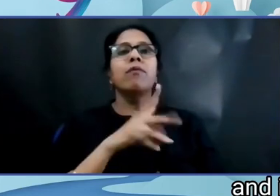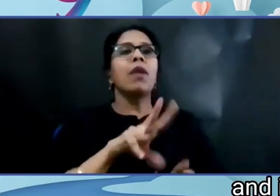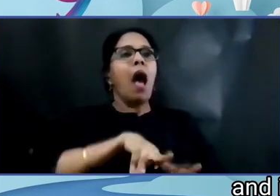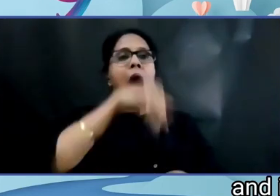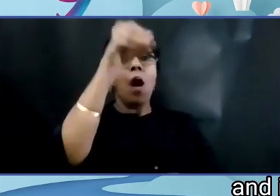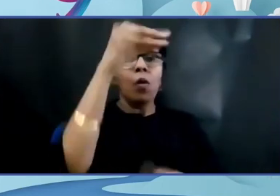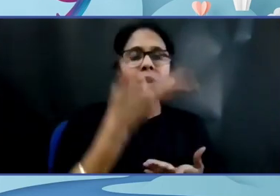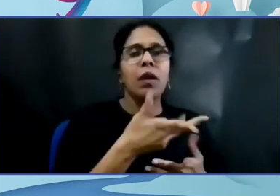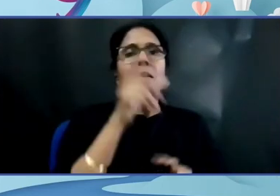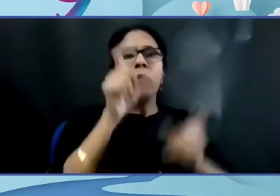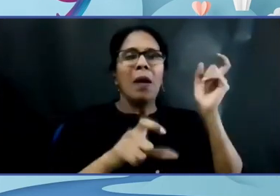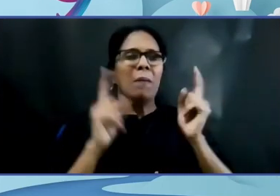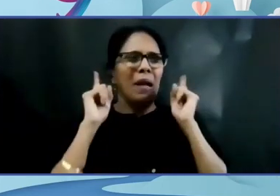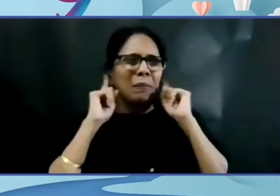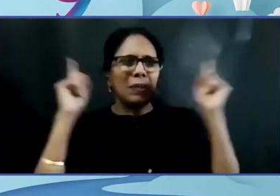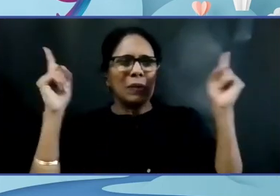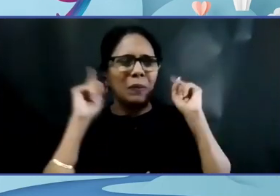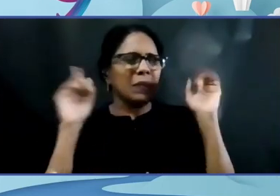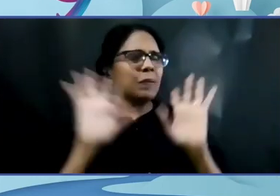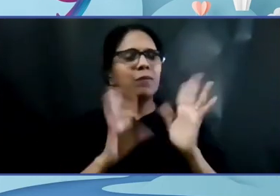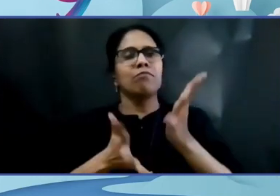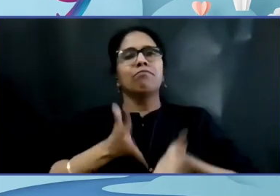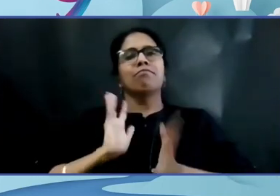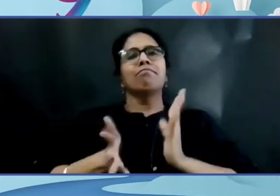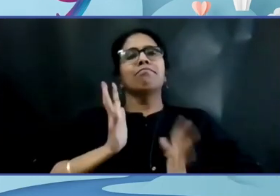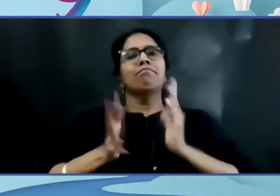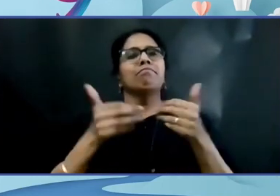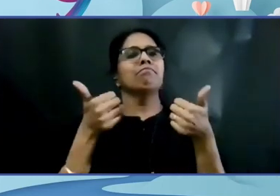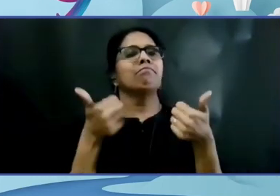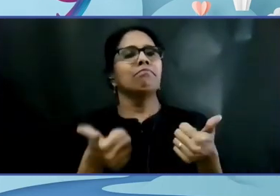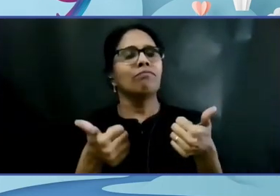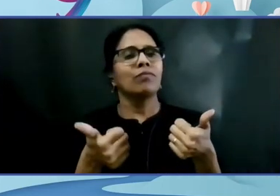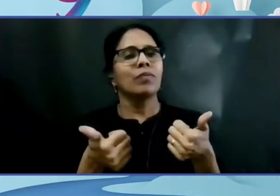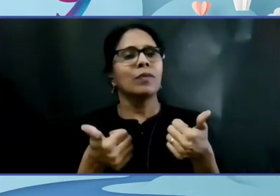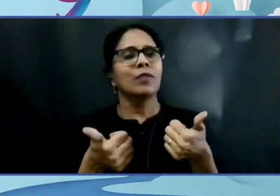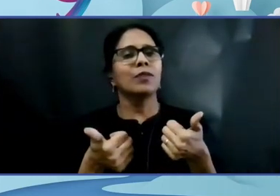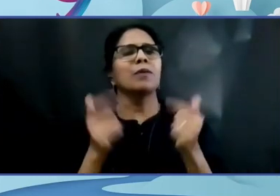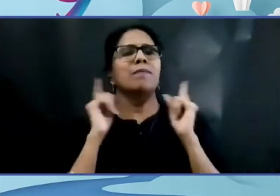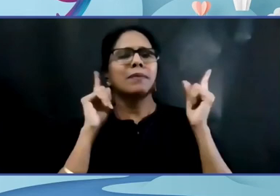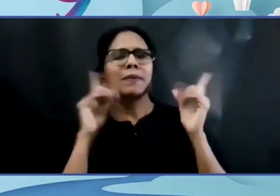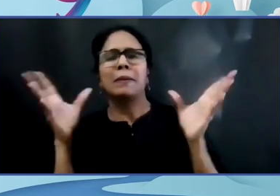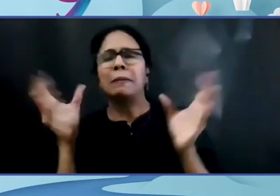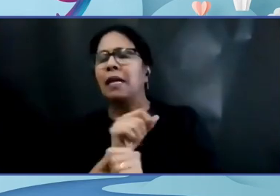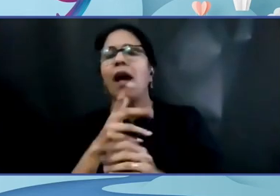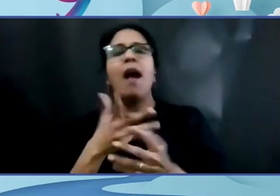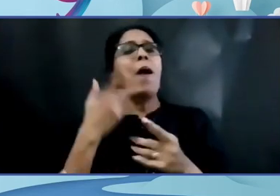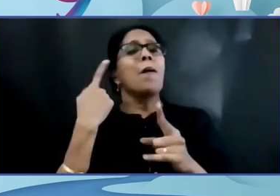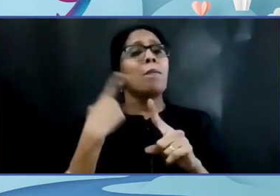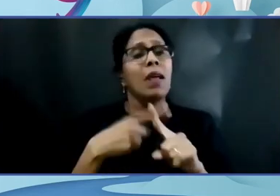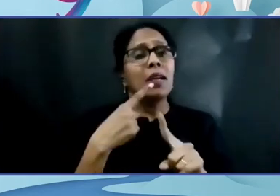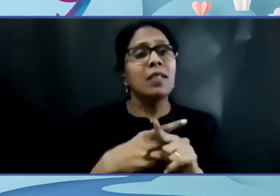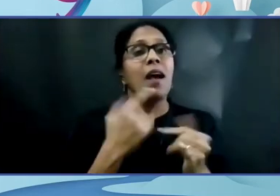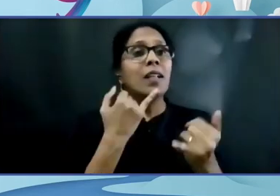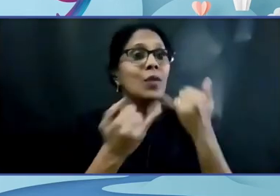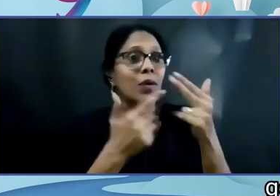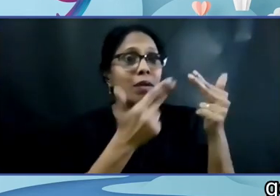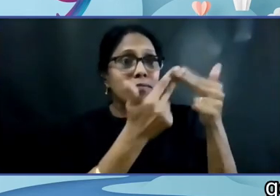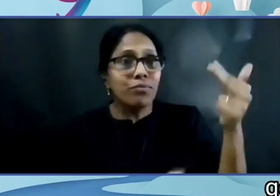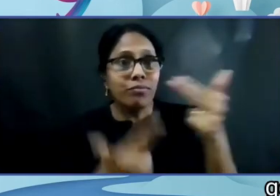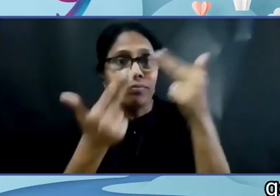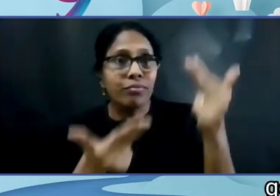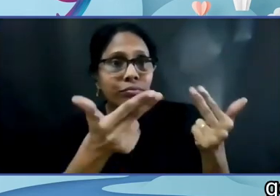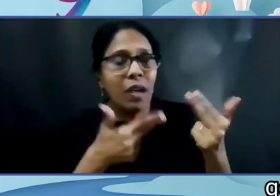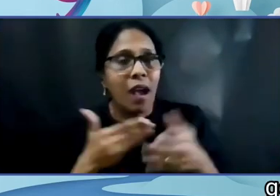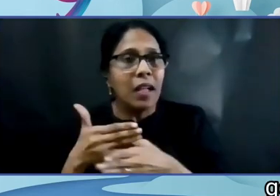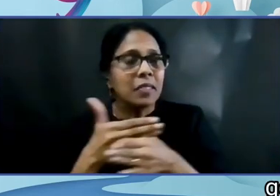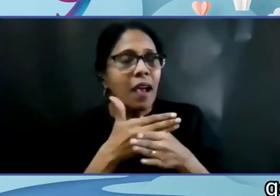decreases the noise pollution and it's good. All your stories made me think that everybody is good at